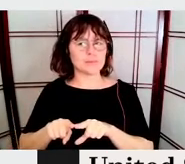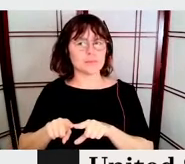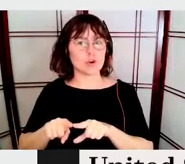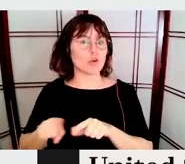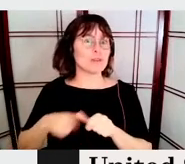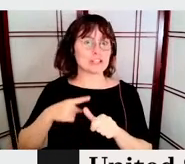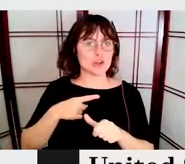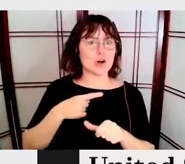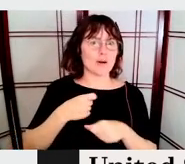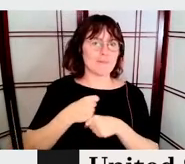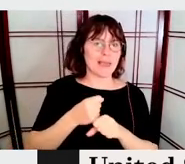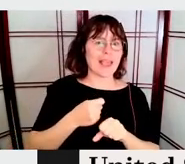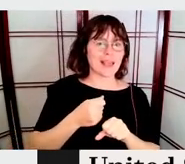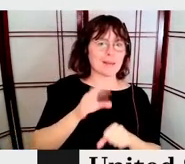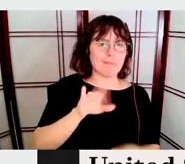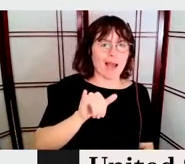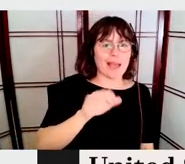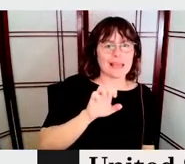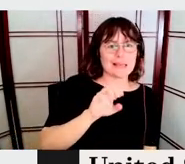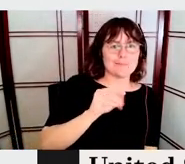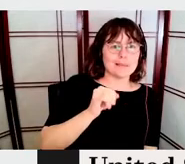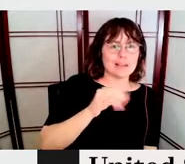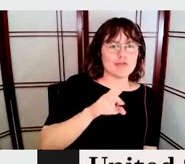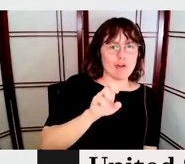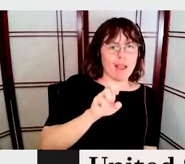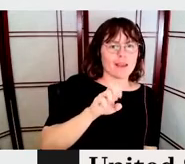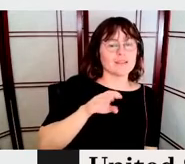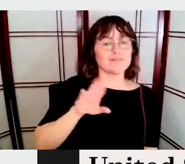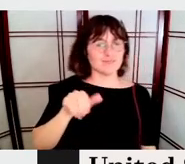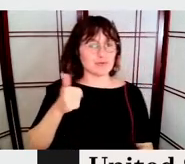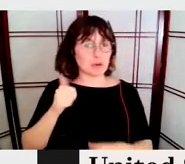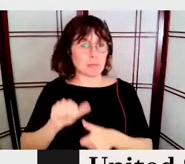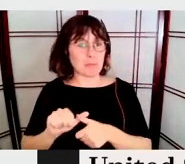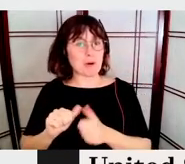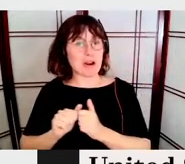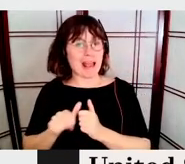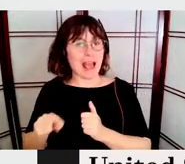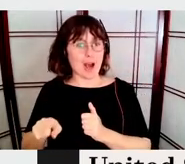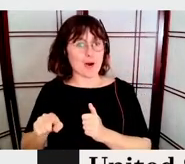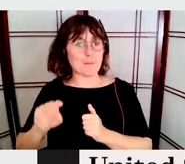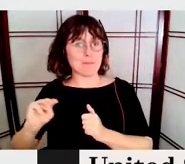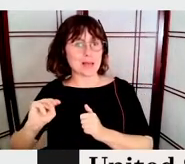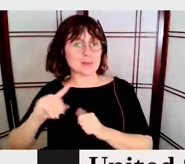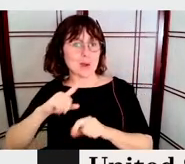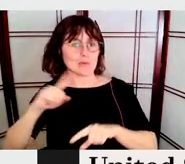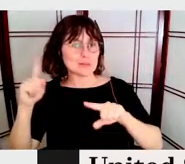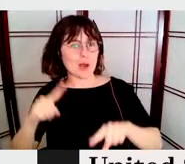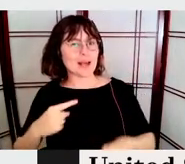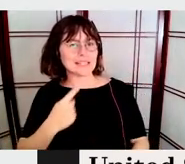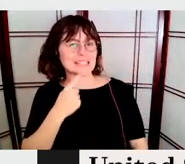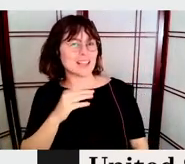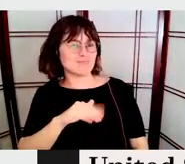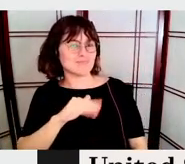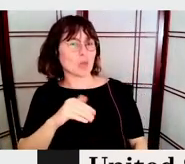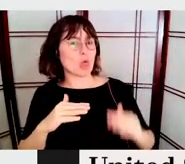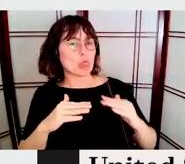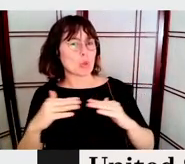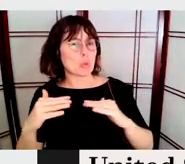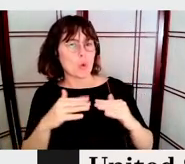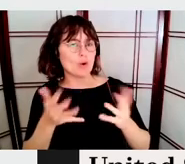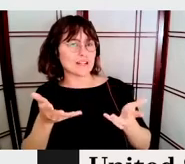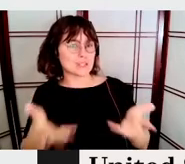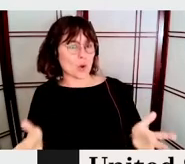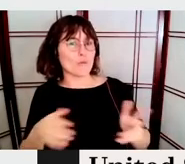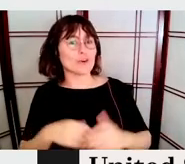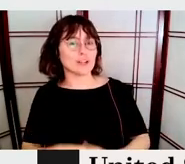if, if you remember the, the way that Massimo replies, the war is over. It's like saying, you know, something, okay, yeah, we, have